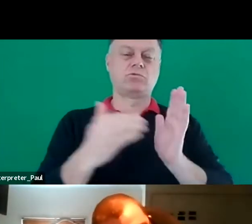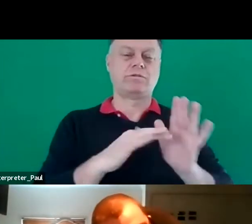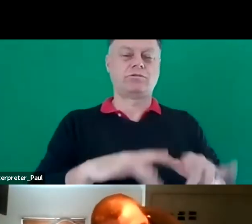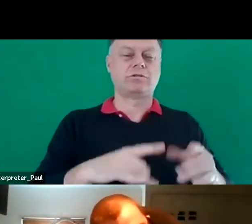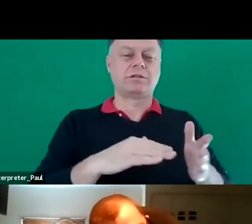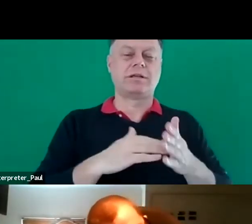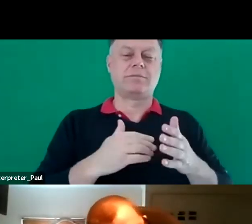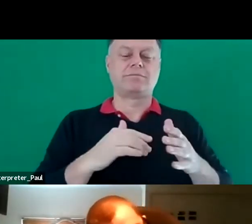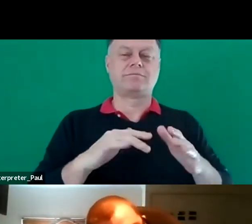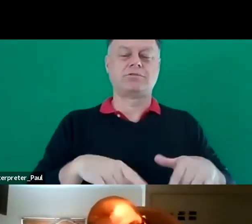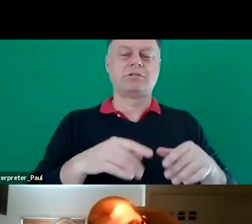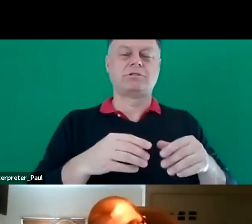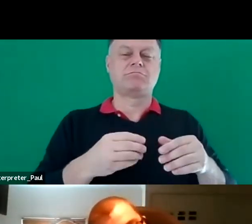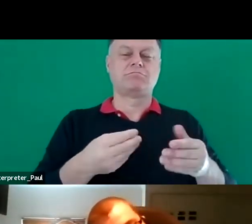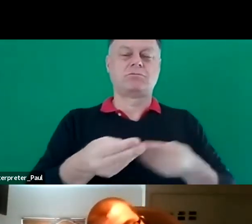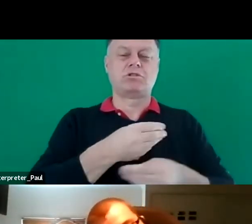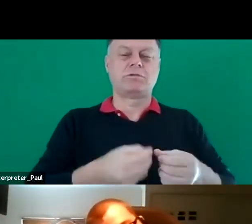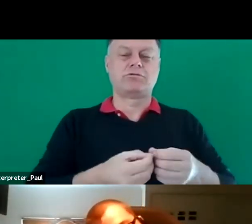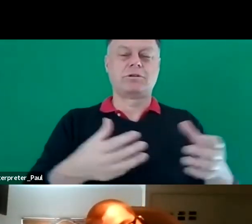that we live in. Thank you.